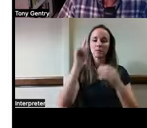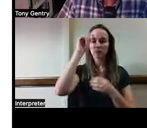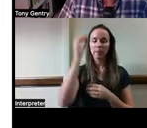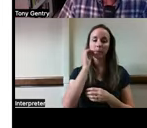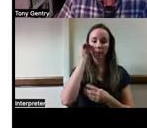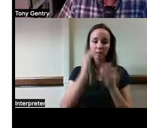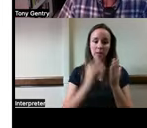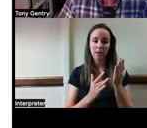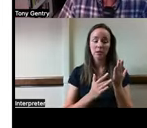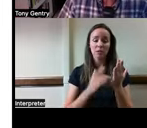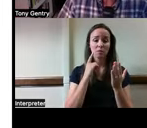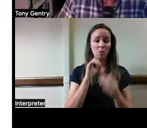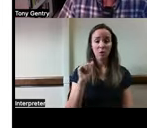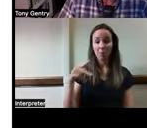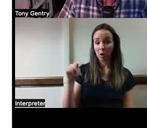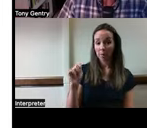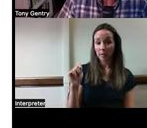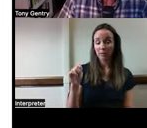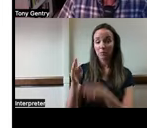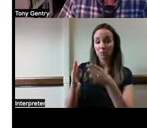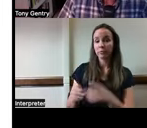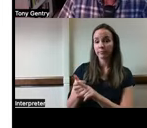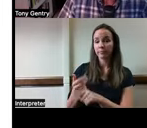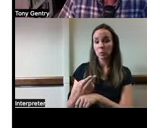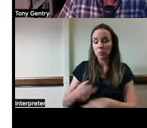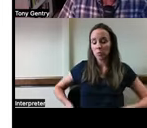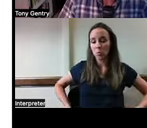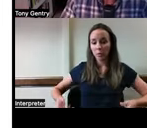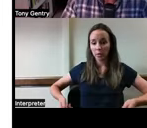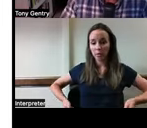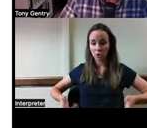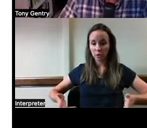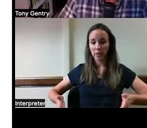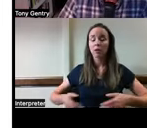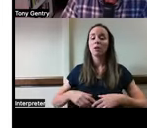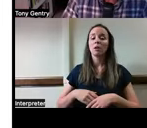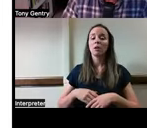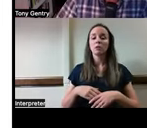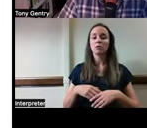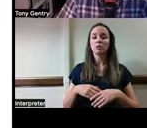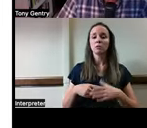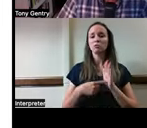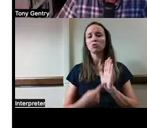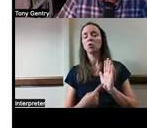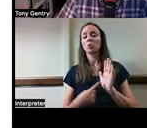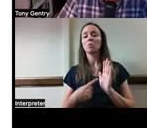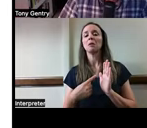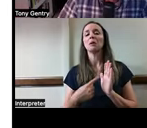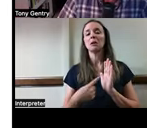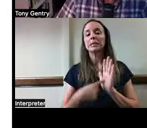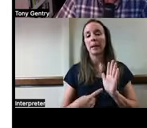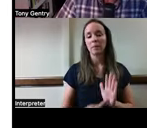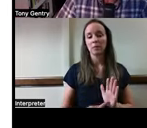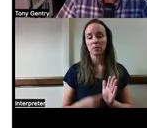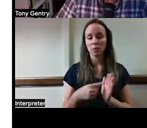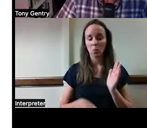for an apartment of a person who uses a wheelchair to give us a flavor of what these electronic control devices can do